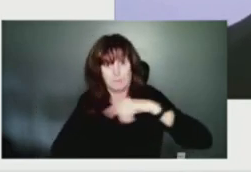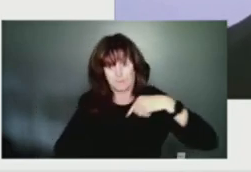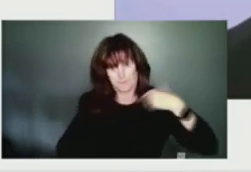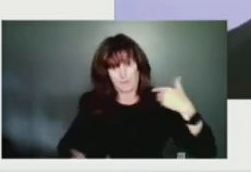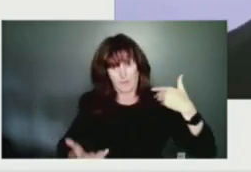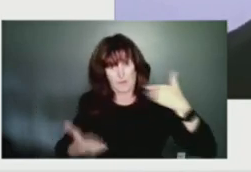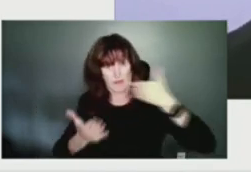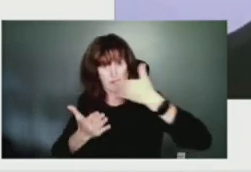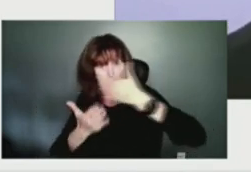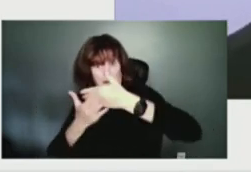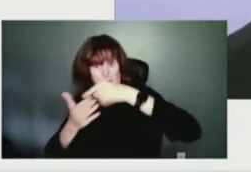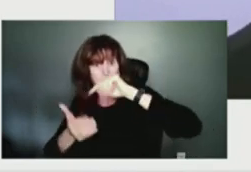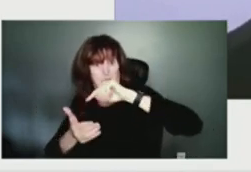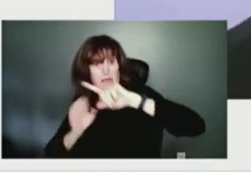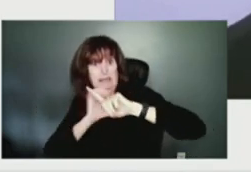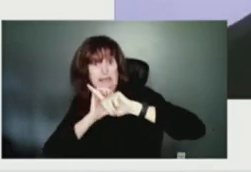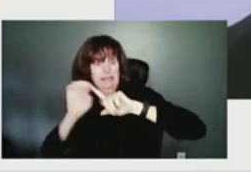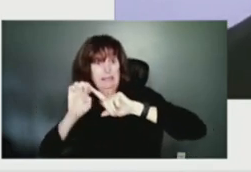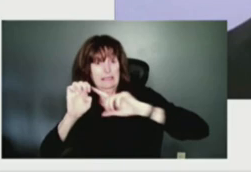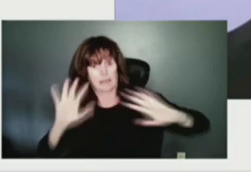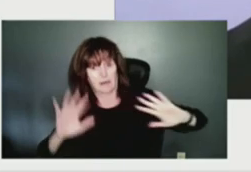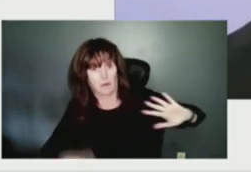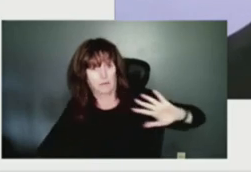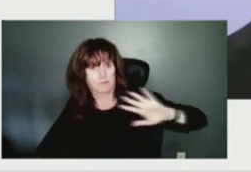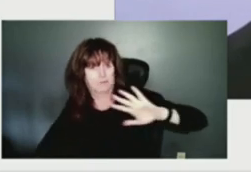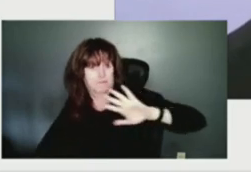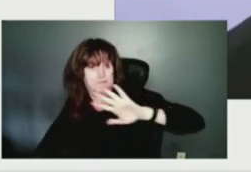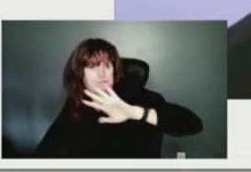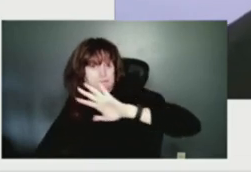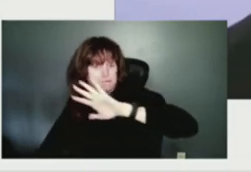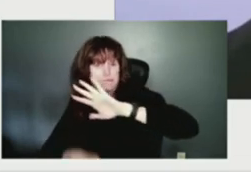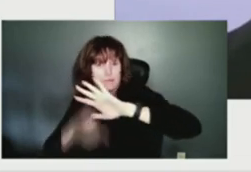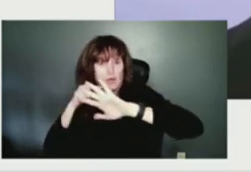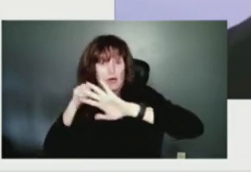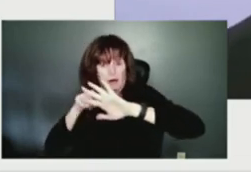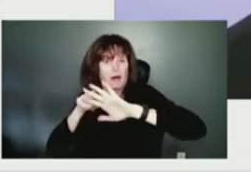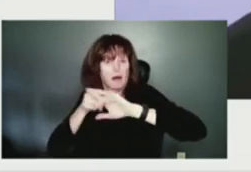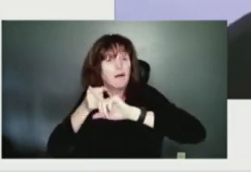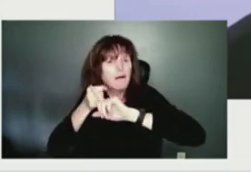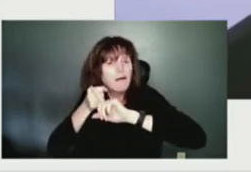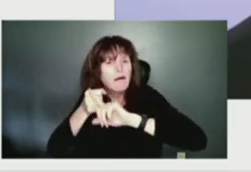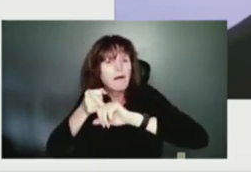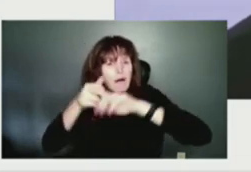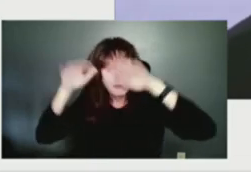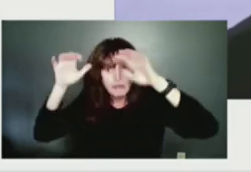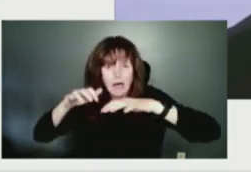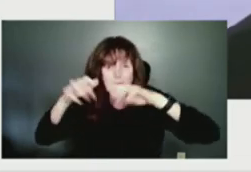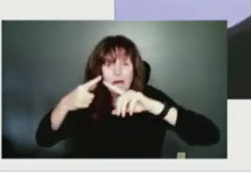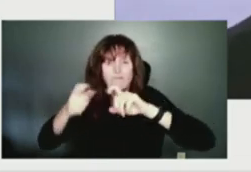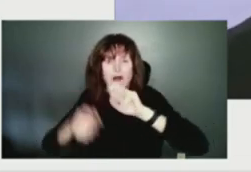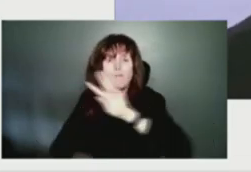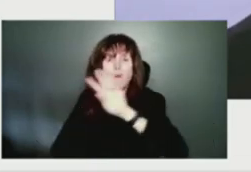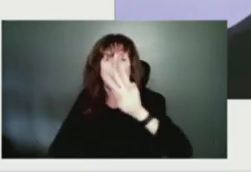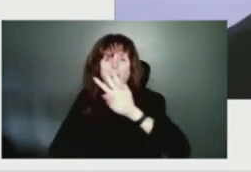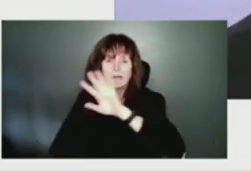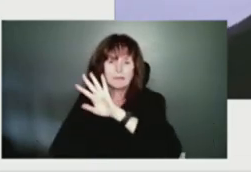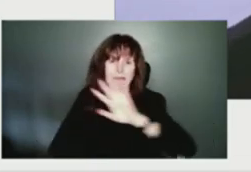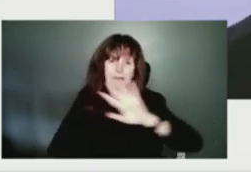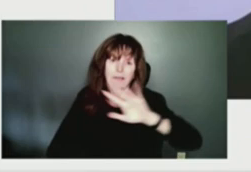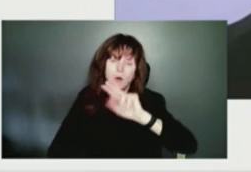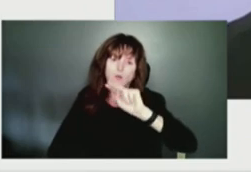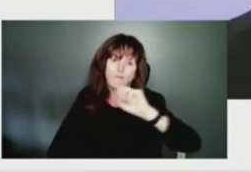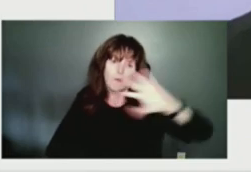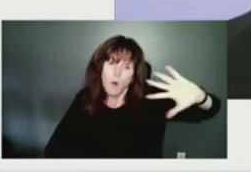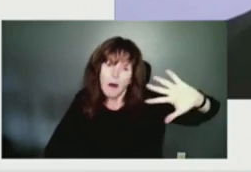result in some rain developing over western parts of the province on Thursday, late Thursday.